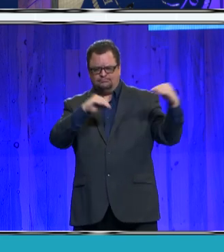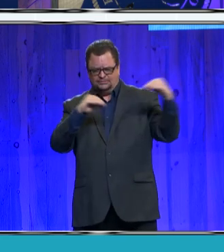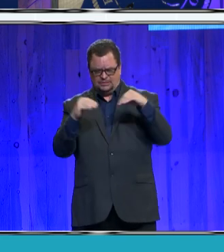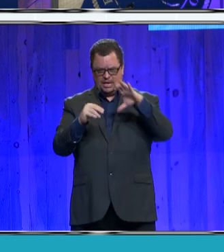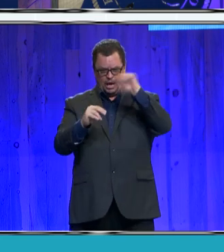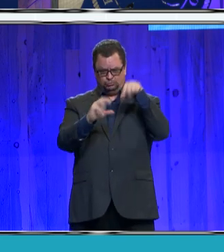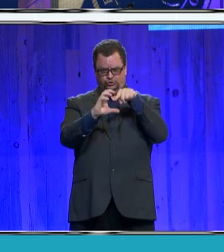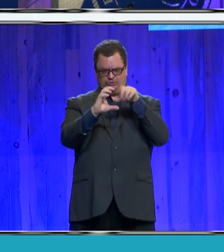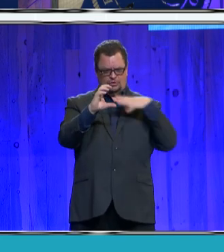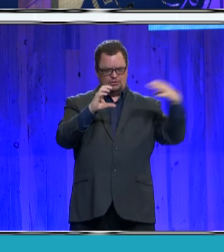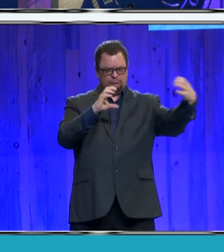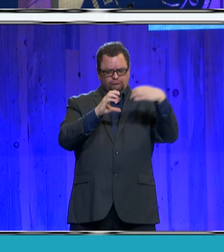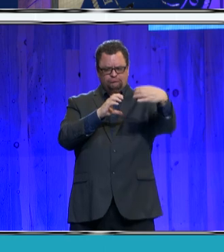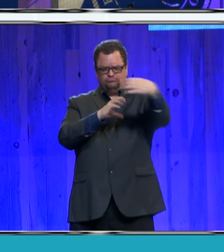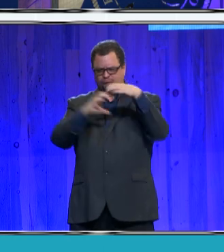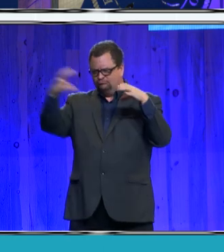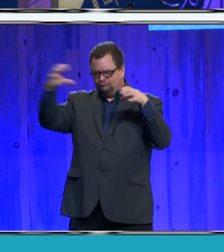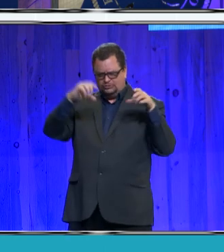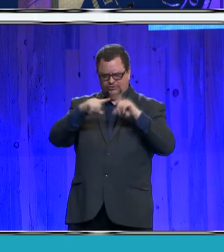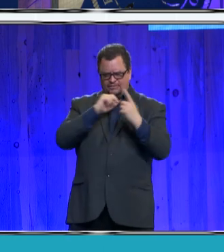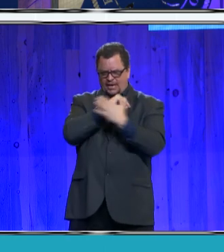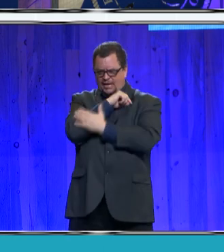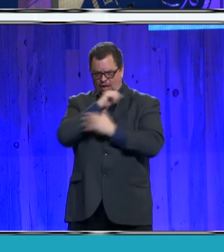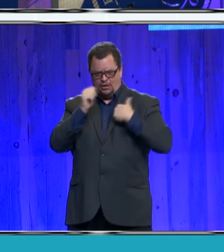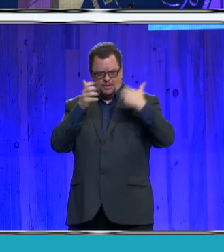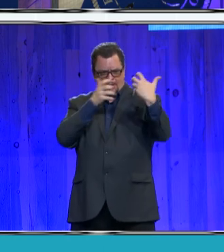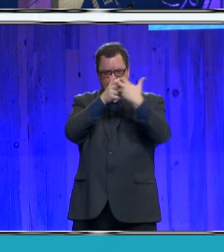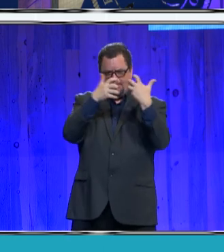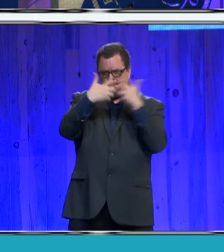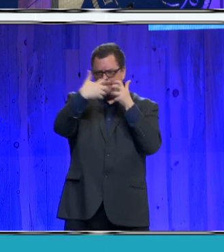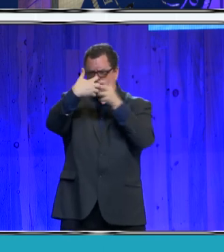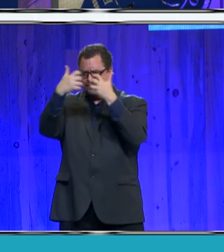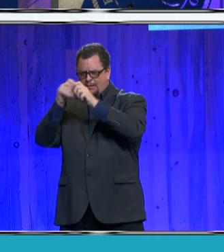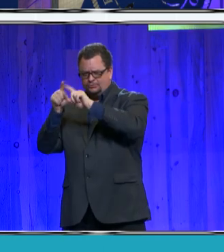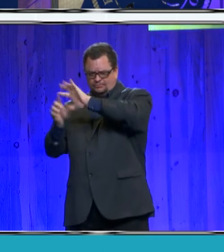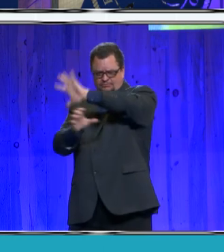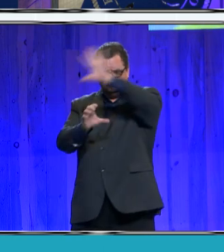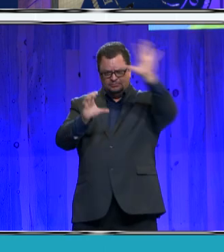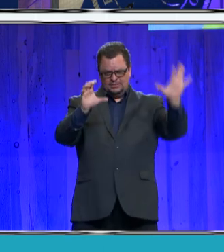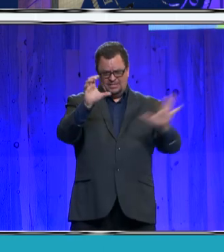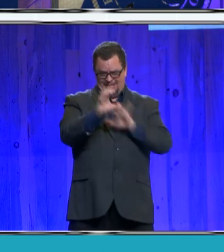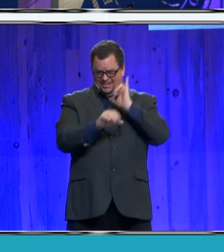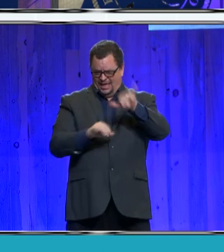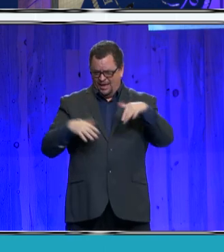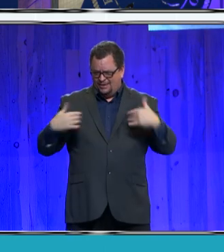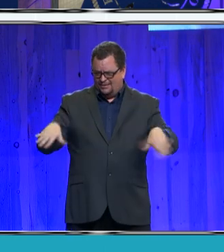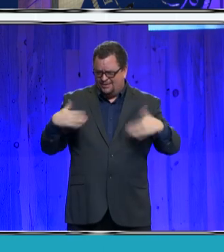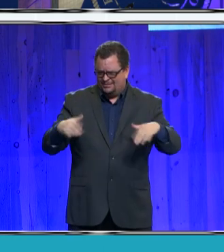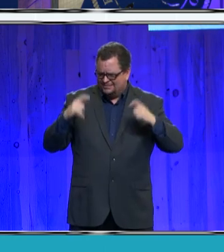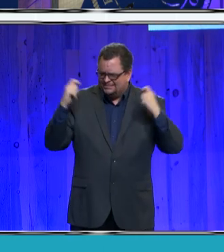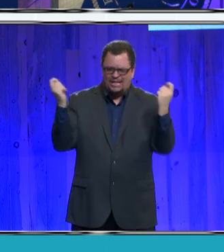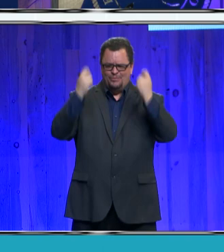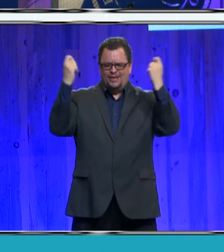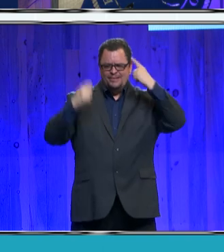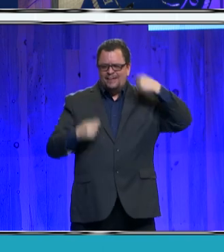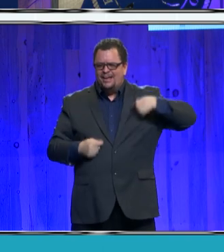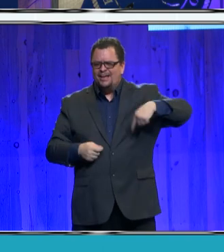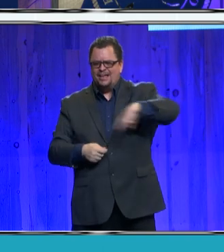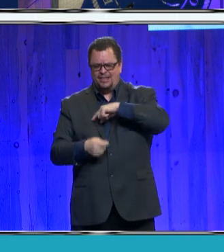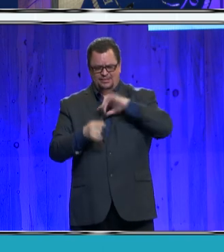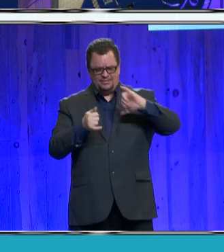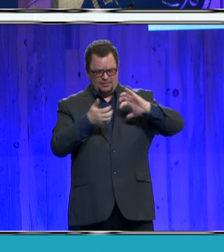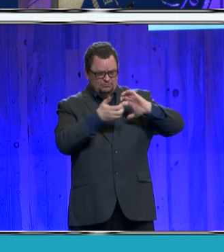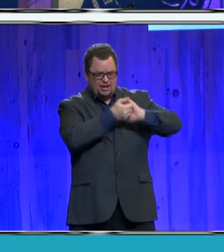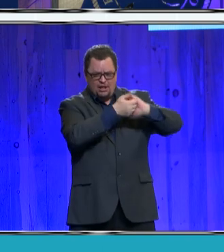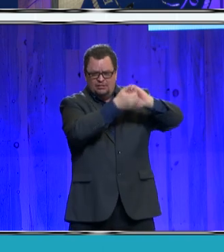-to-city annexations. This is a win for our citizens in future development, and it's the kind of cooperation that other counties